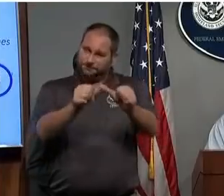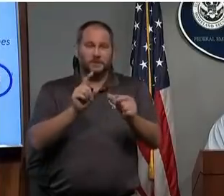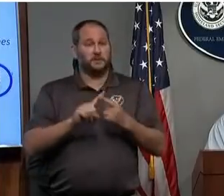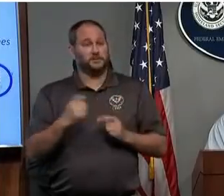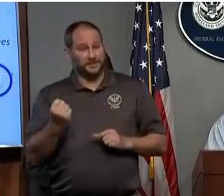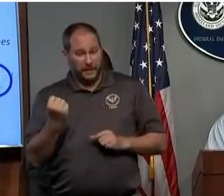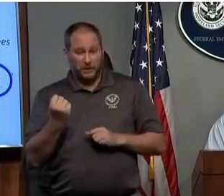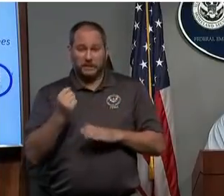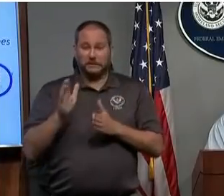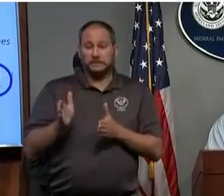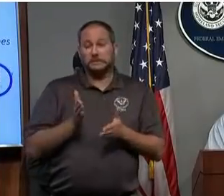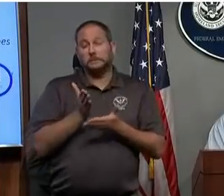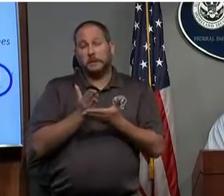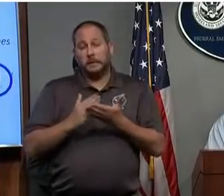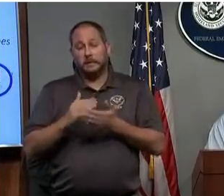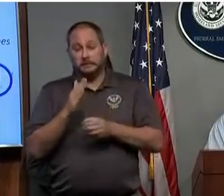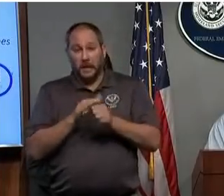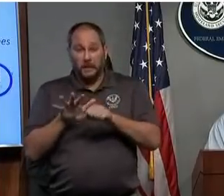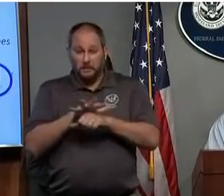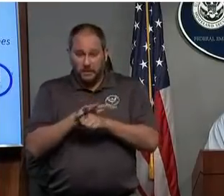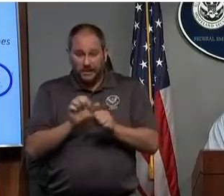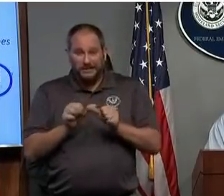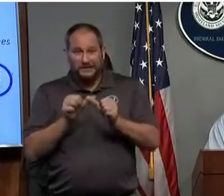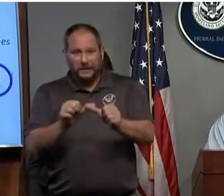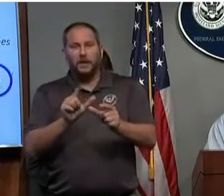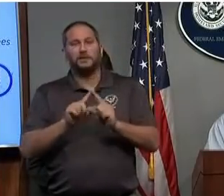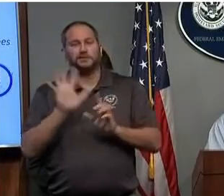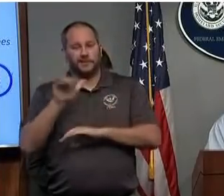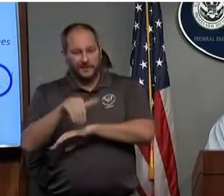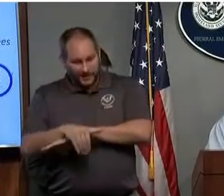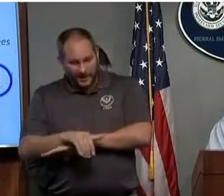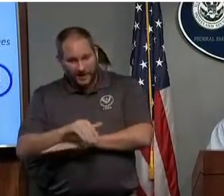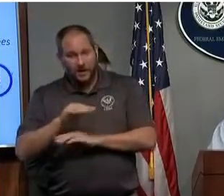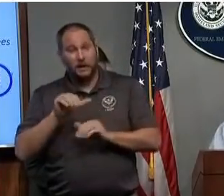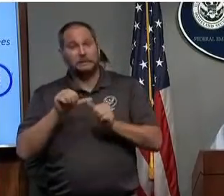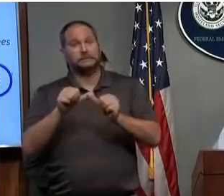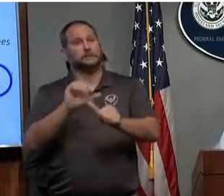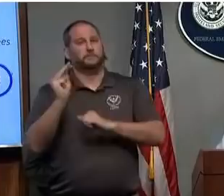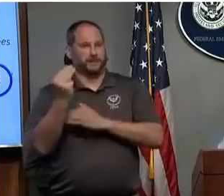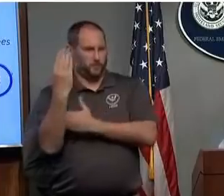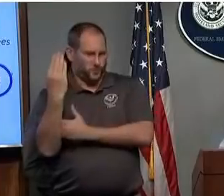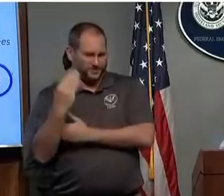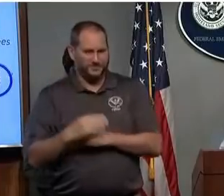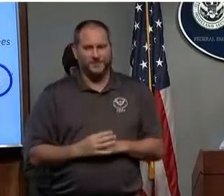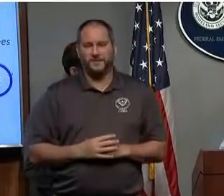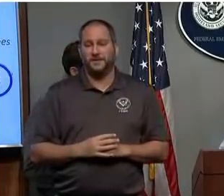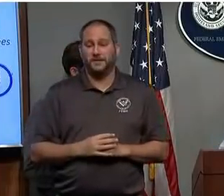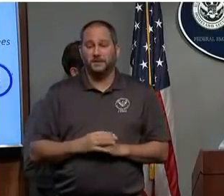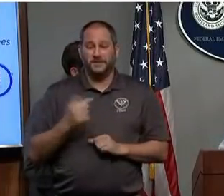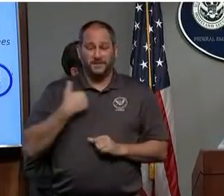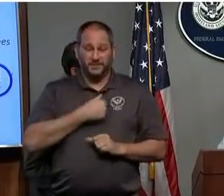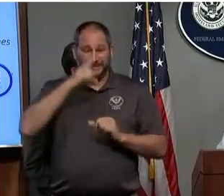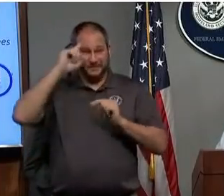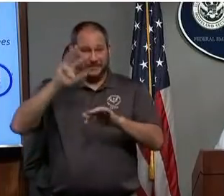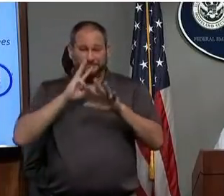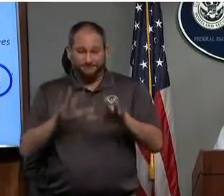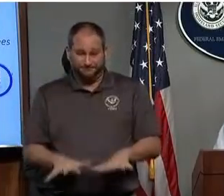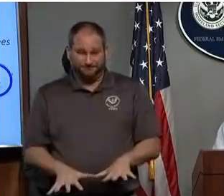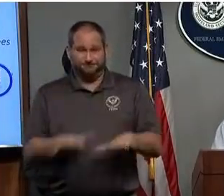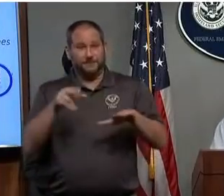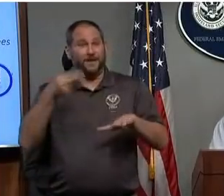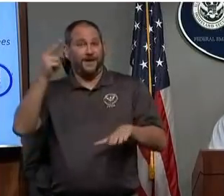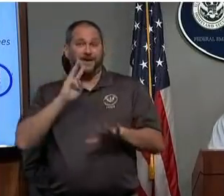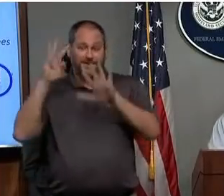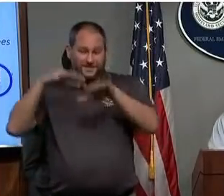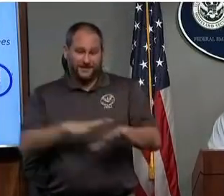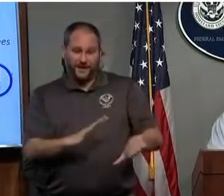night and into Monday morning. Expect higher levels of higher tides during high tide cycles, and